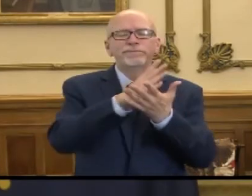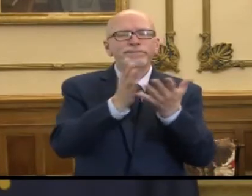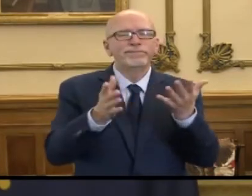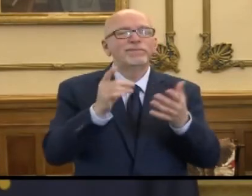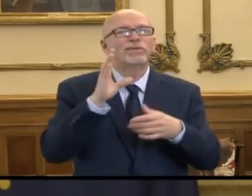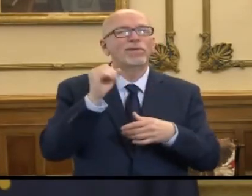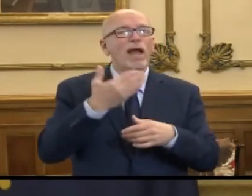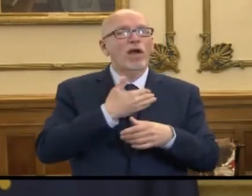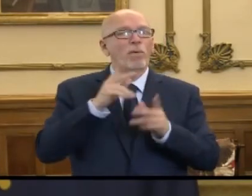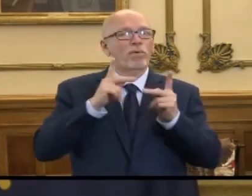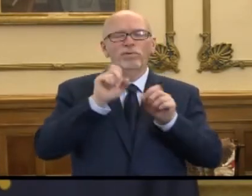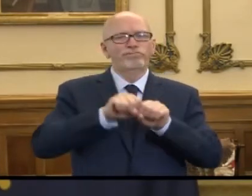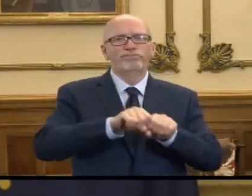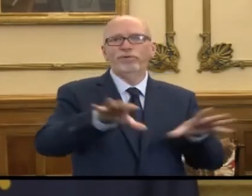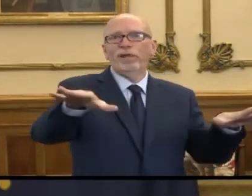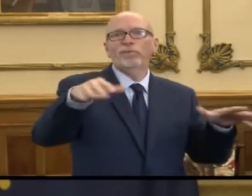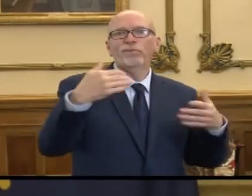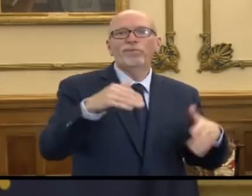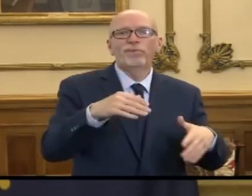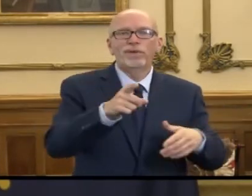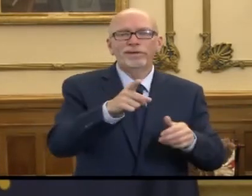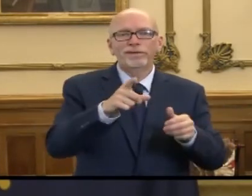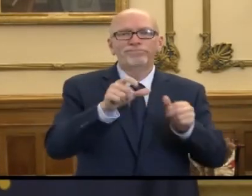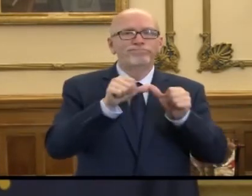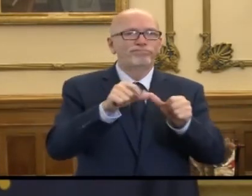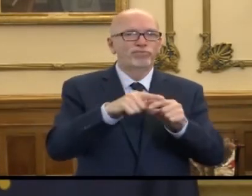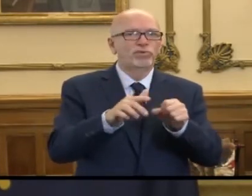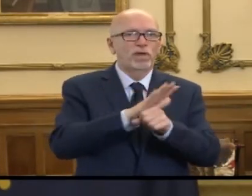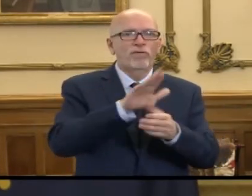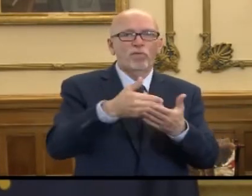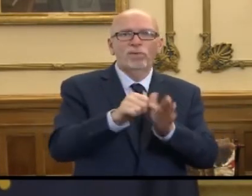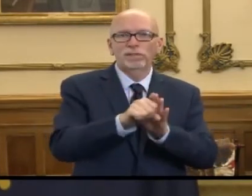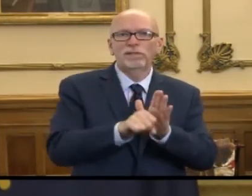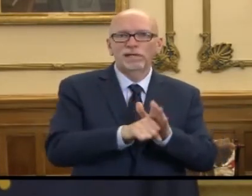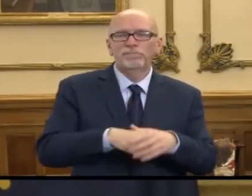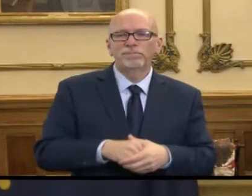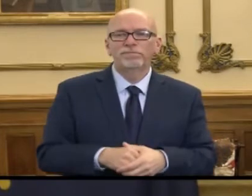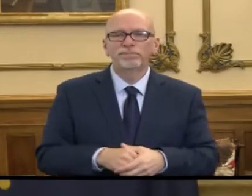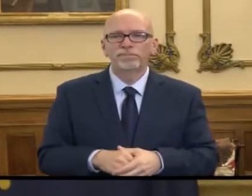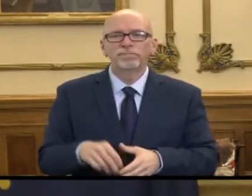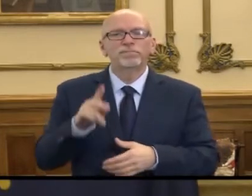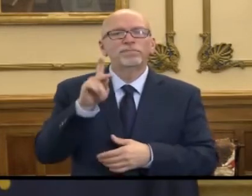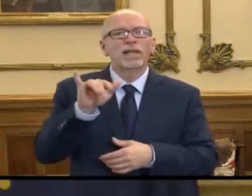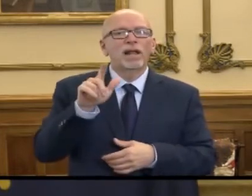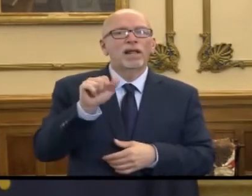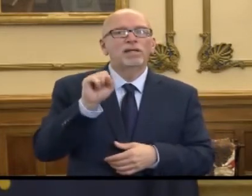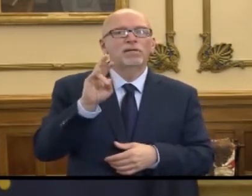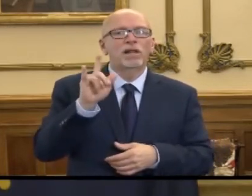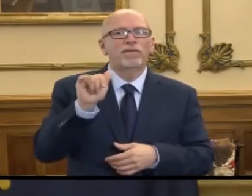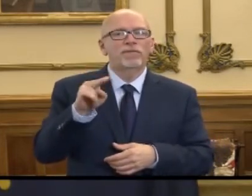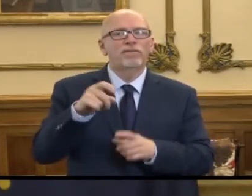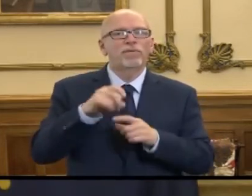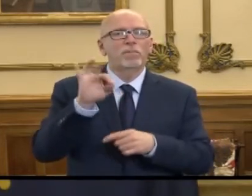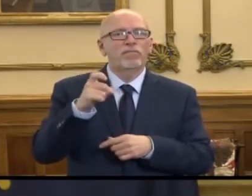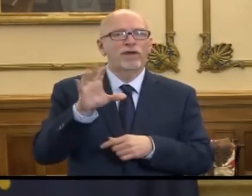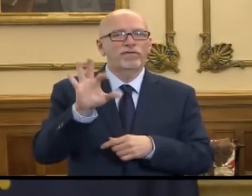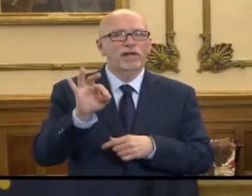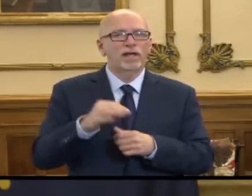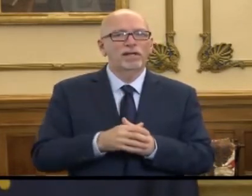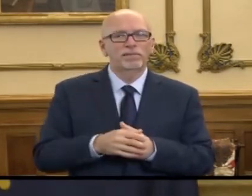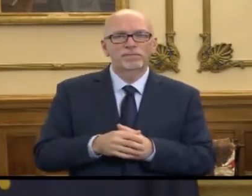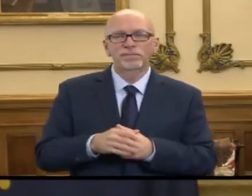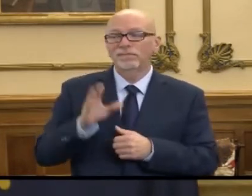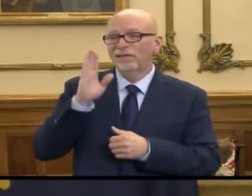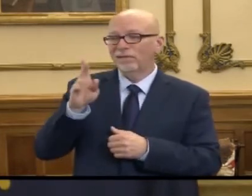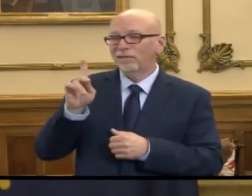personnel was fanned out and continuing to cover the state. Kayla Sullivan, Fox 59. Good afternoon,